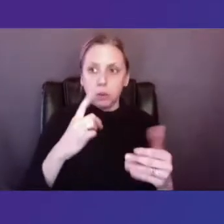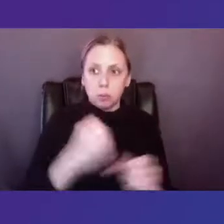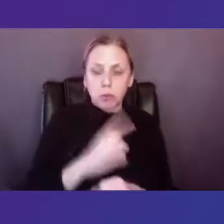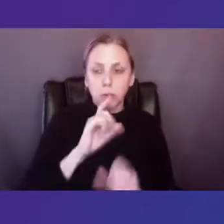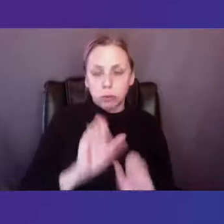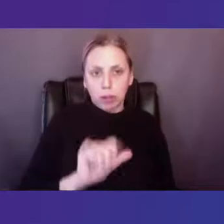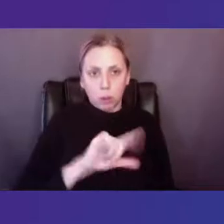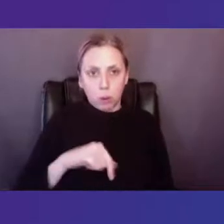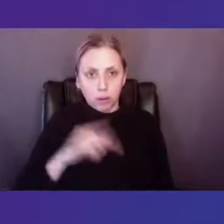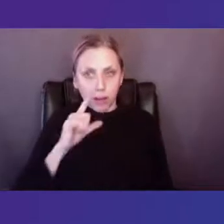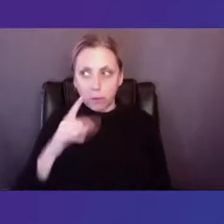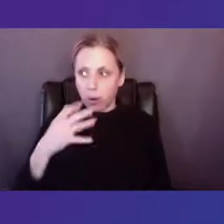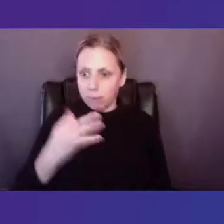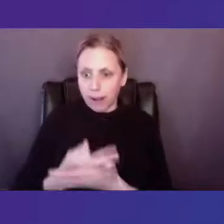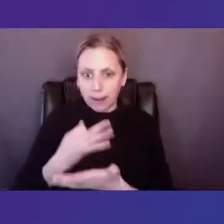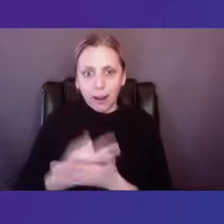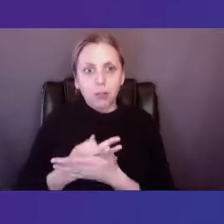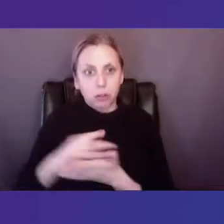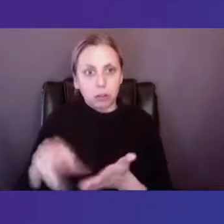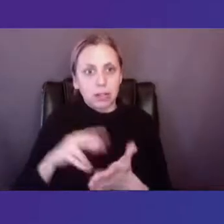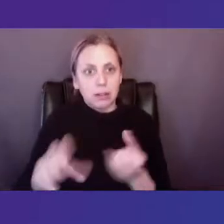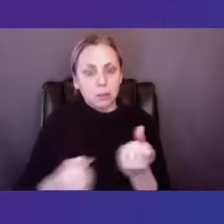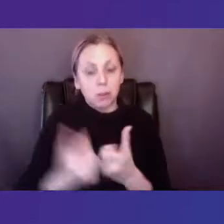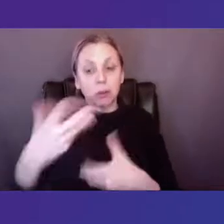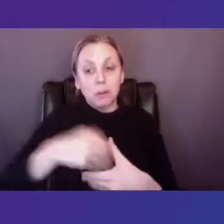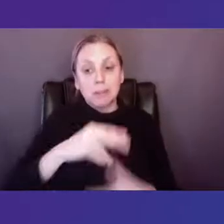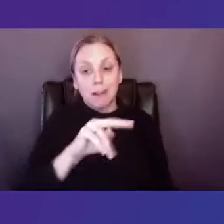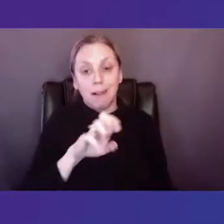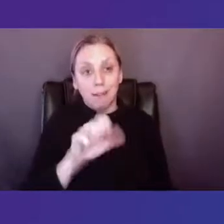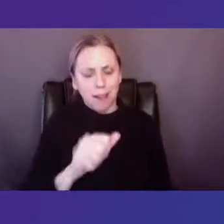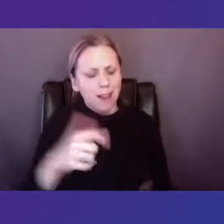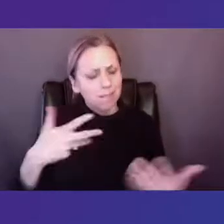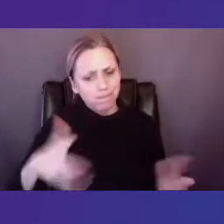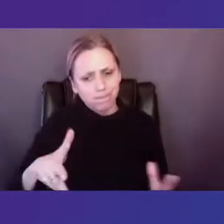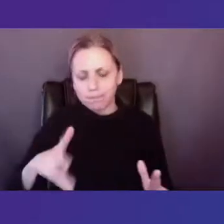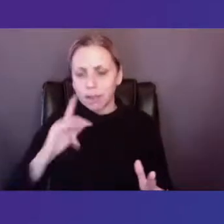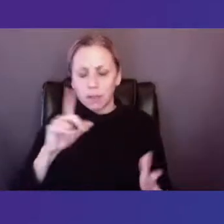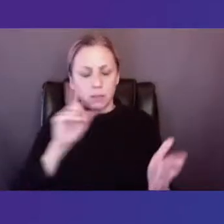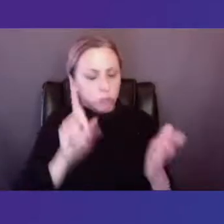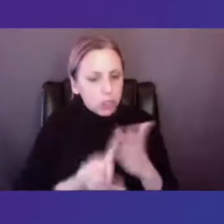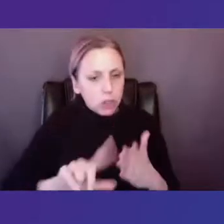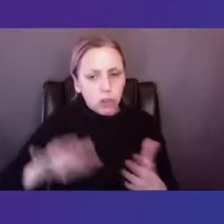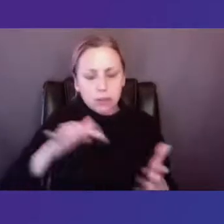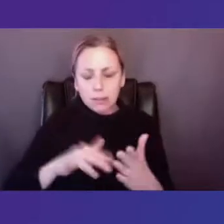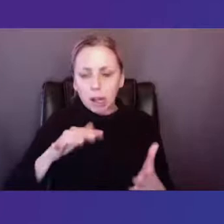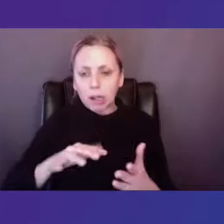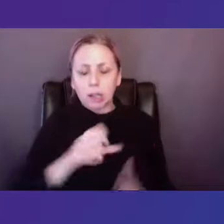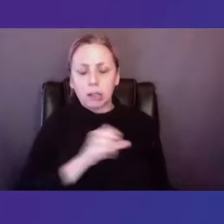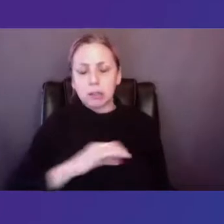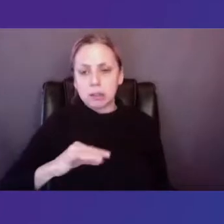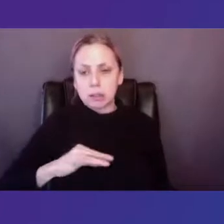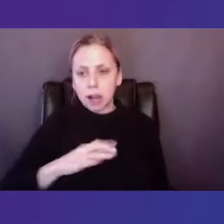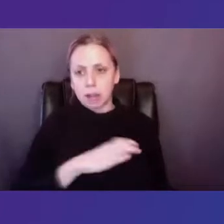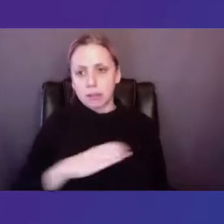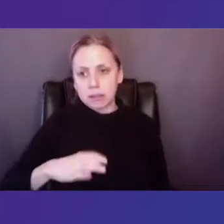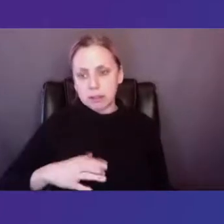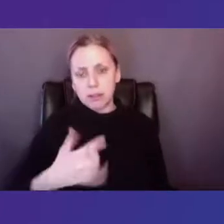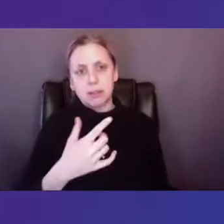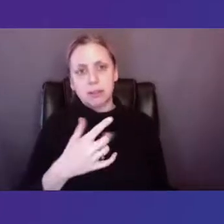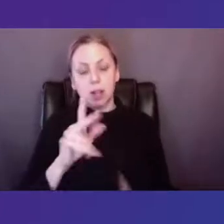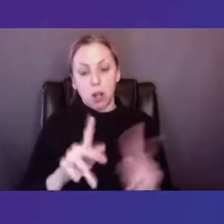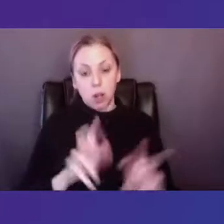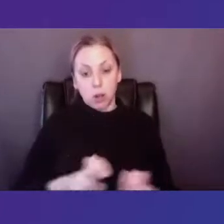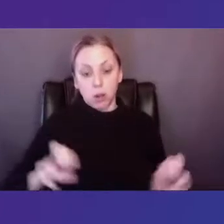support. So inside of the NEA, as I've studied it, staff and citizen grant panelists were